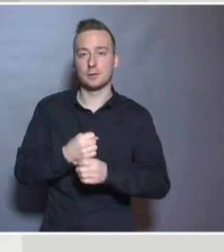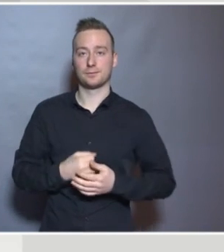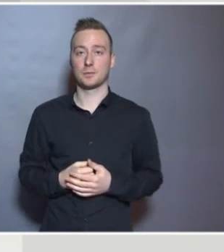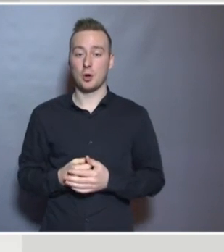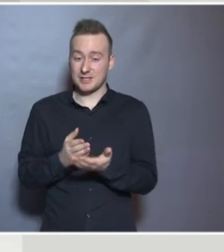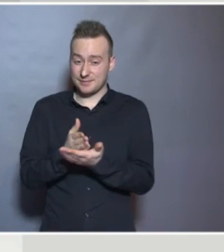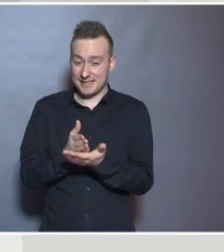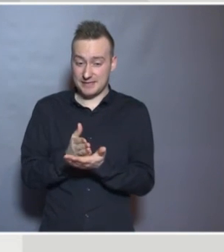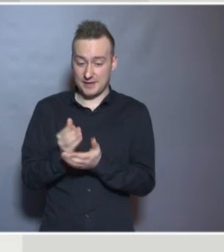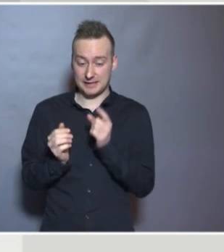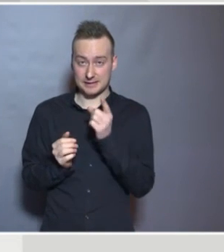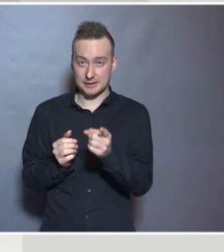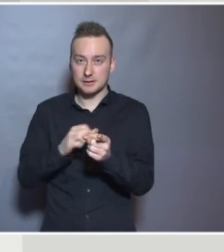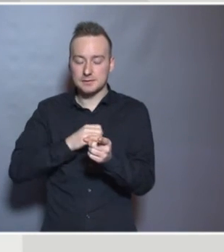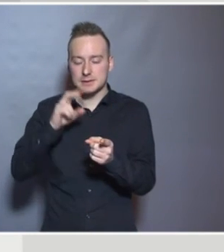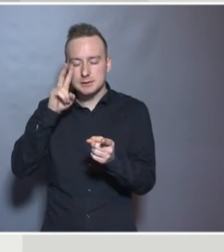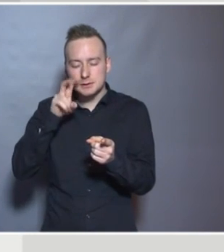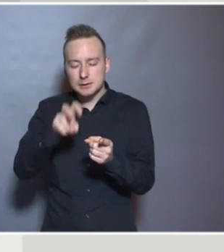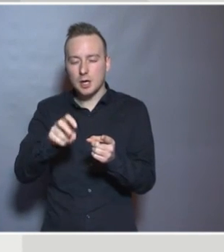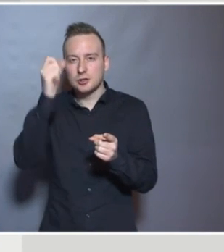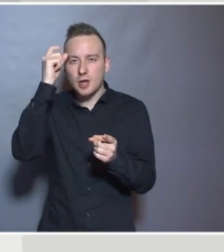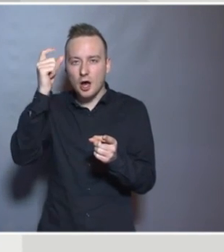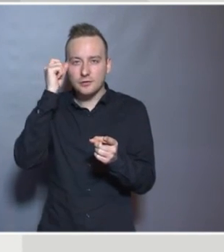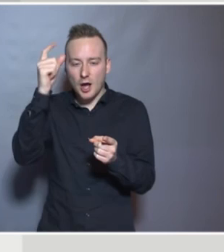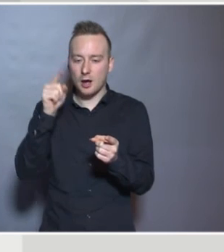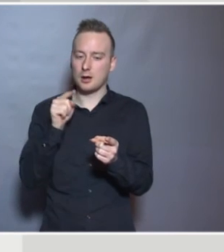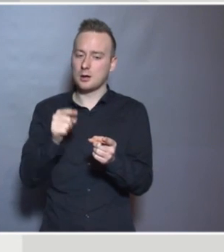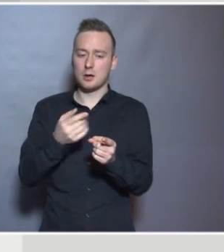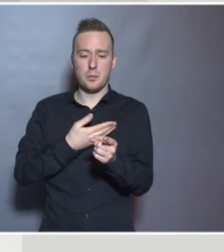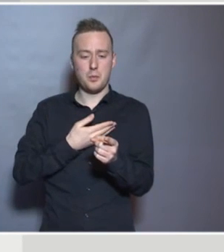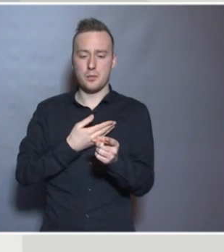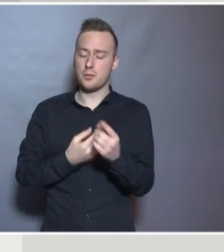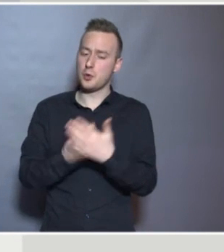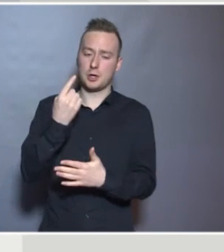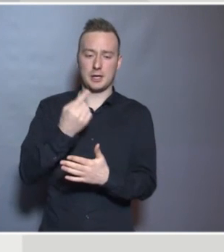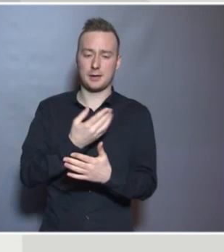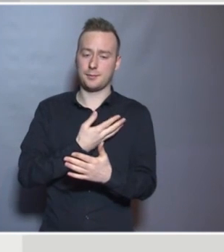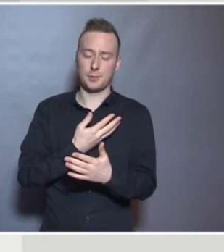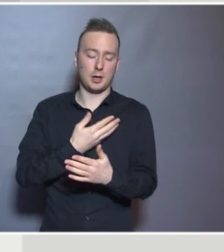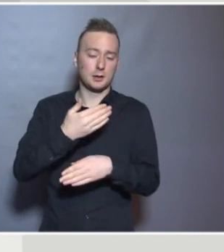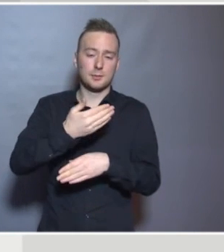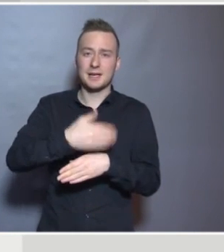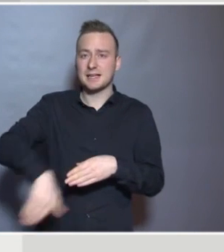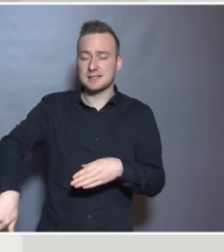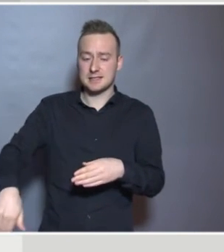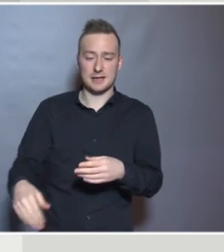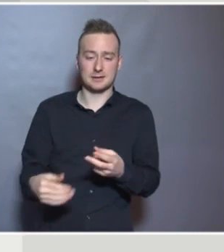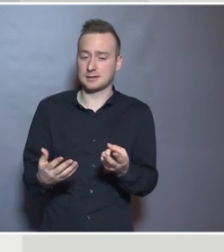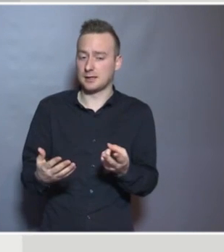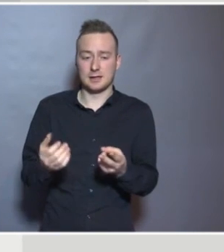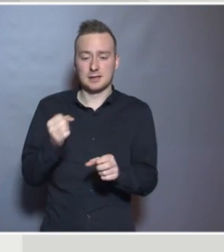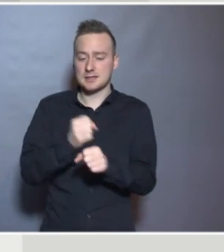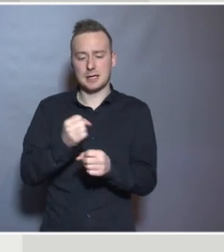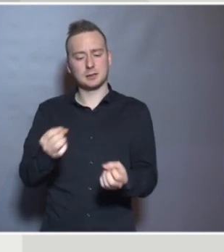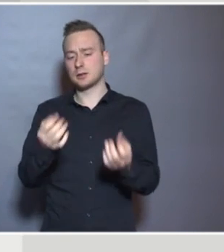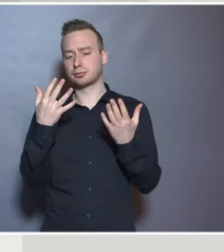think looking at the data, which might be very focused, might be very limited, doesn't tell us anything about practice,